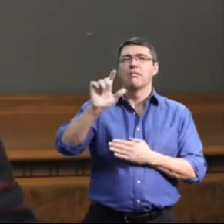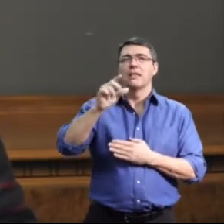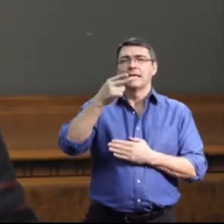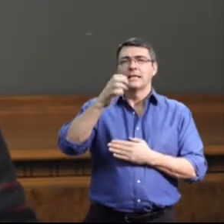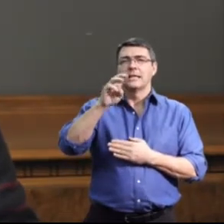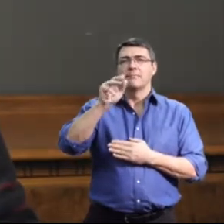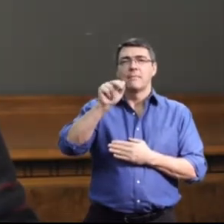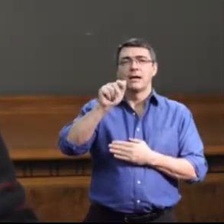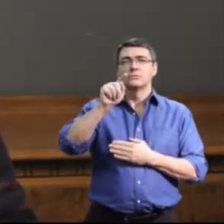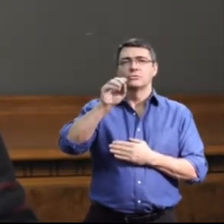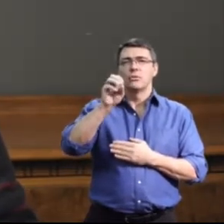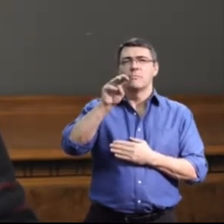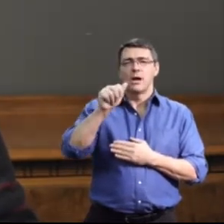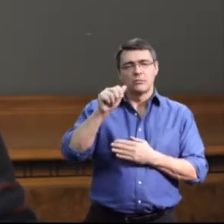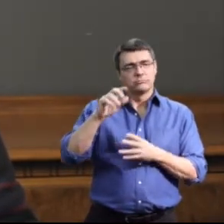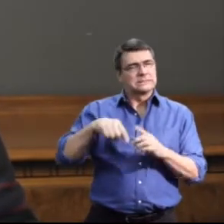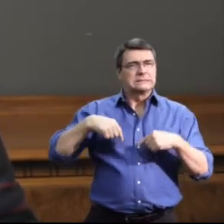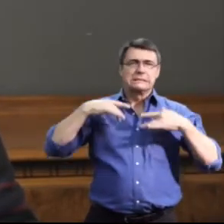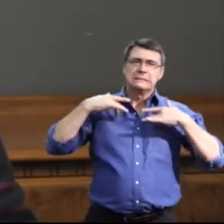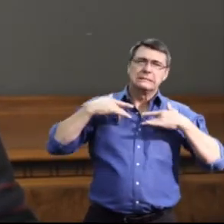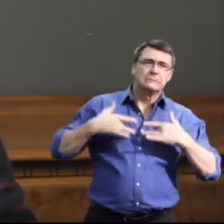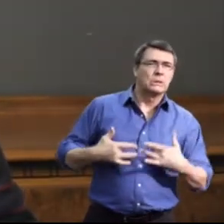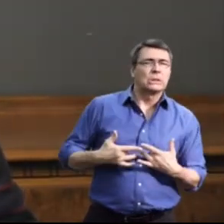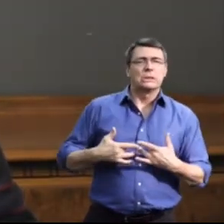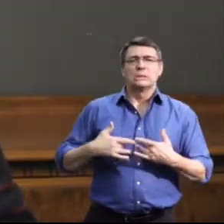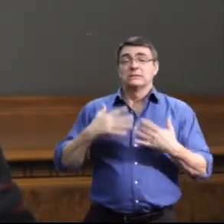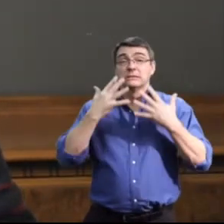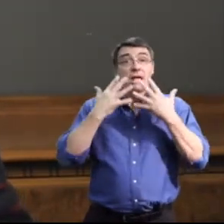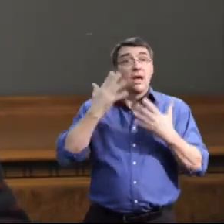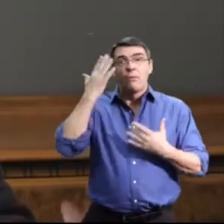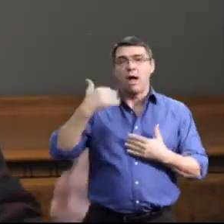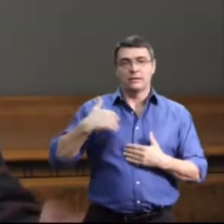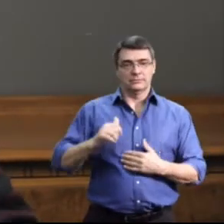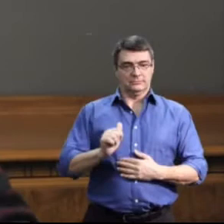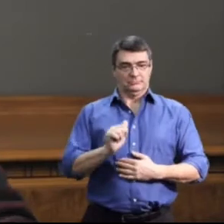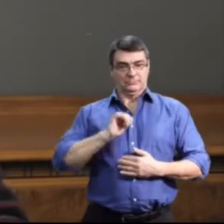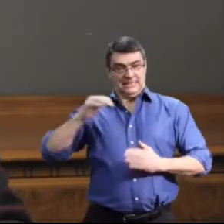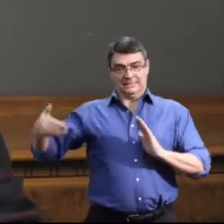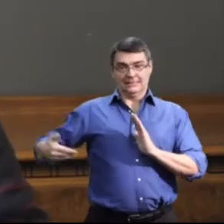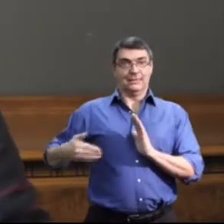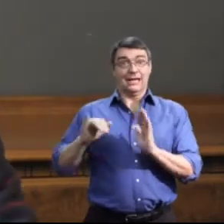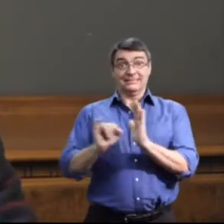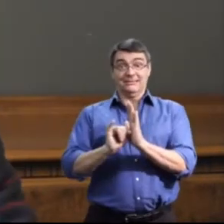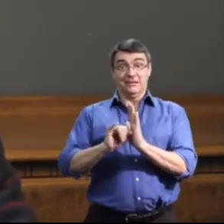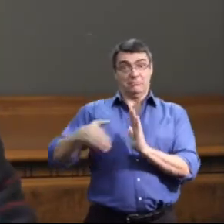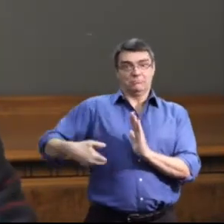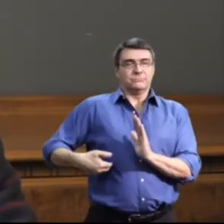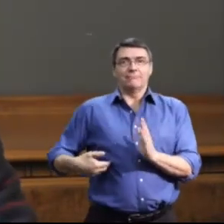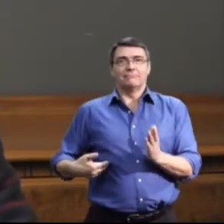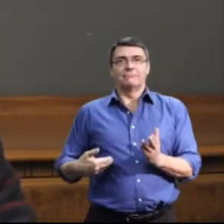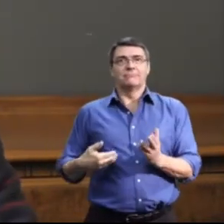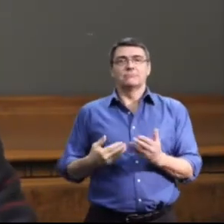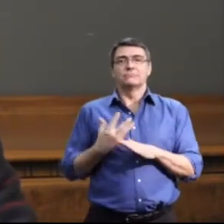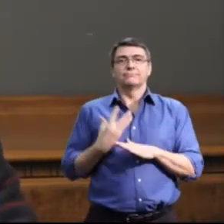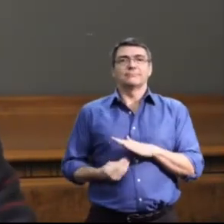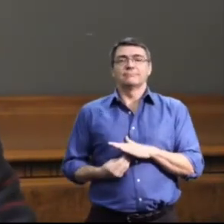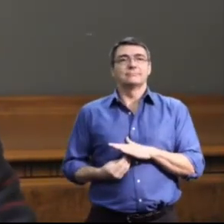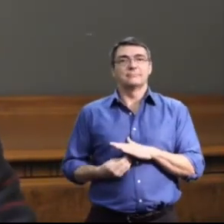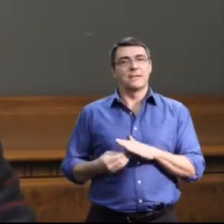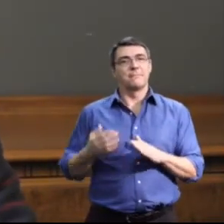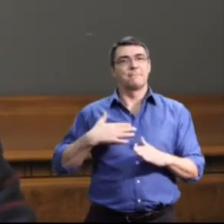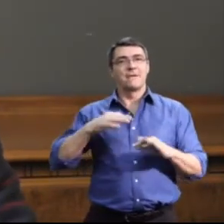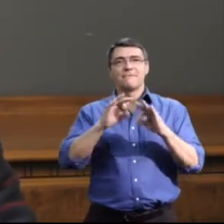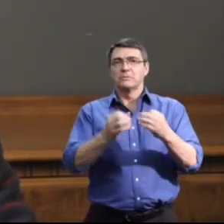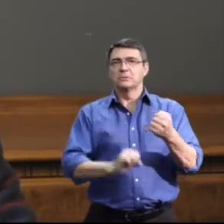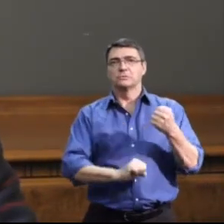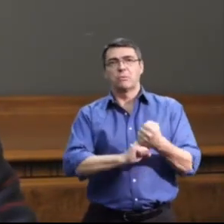hematoma. Fatigue, depression. I was sad because I lost myself. I have really, really good